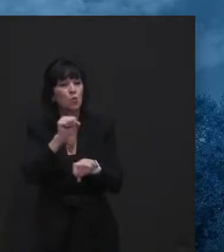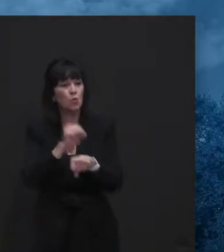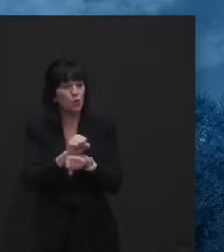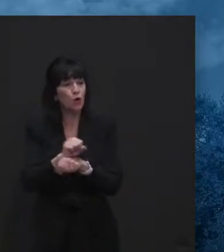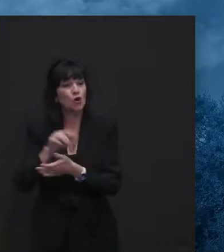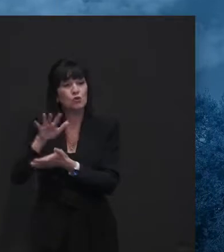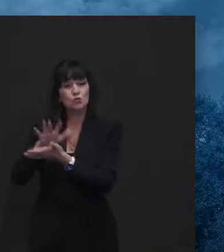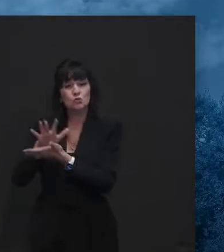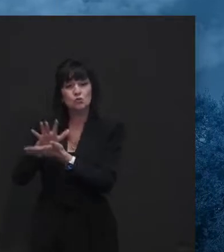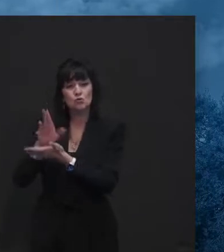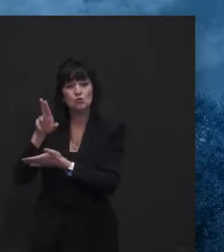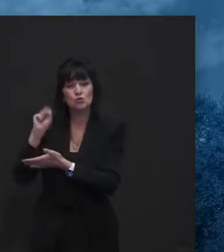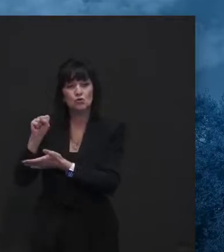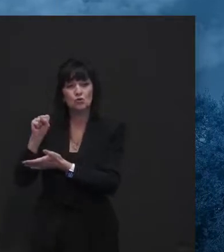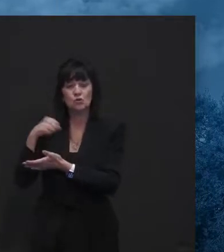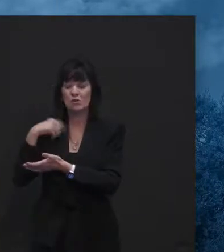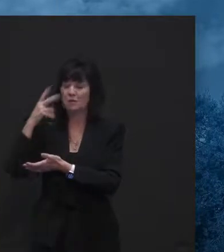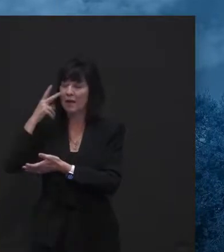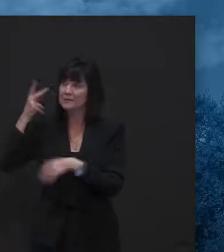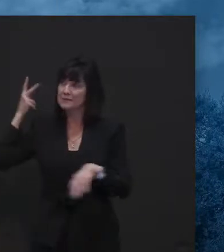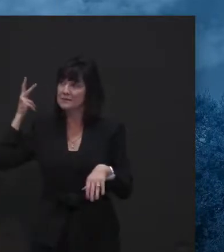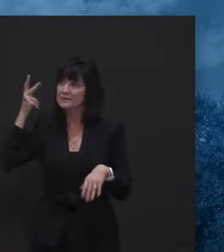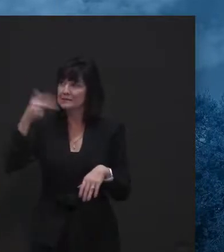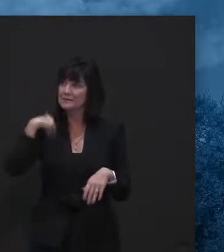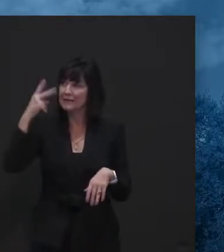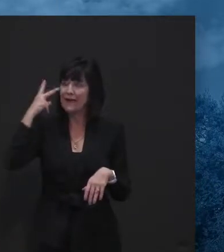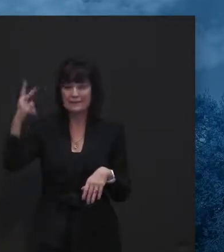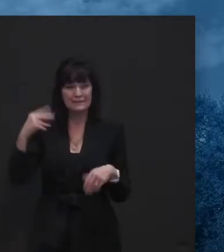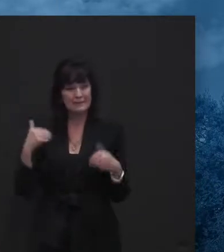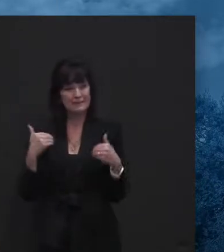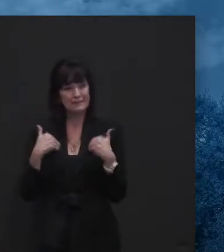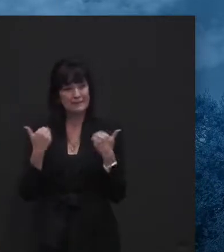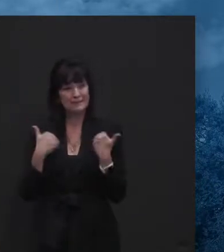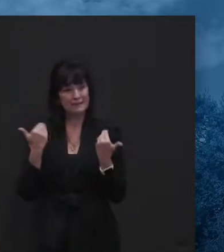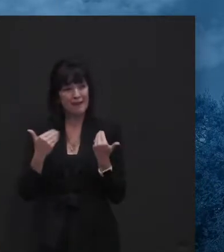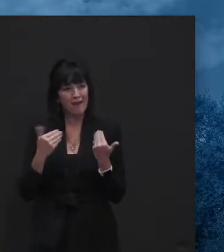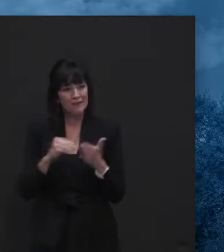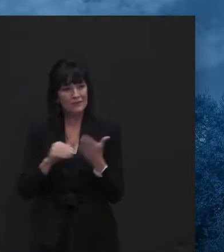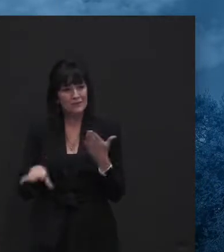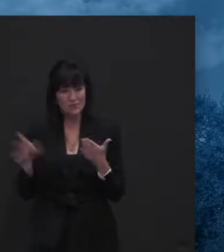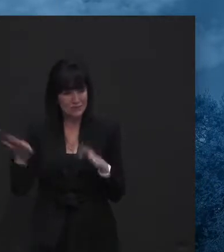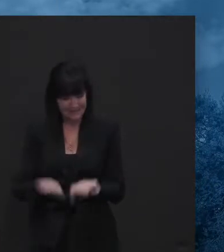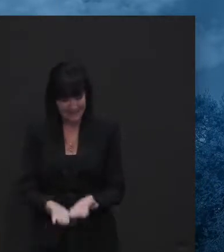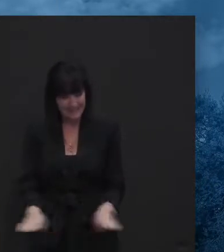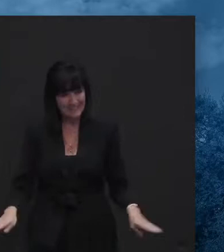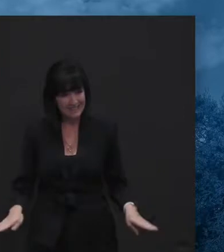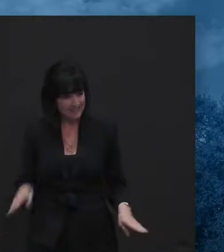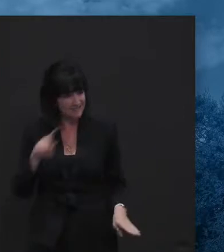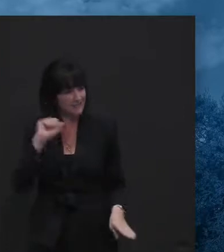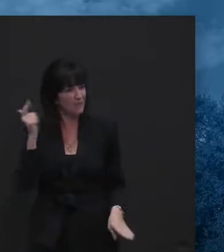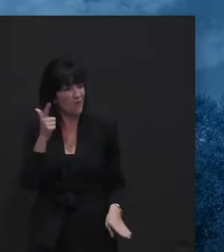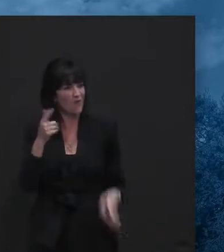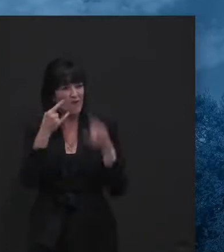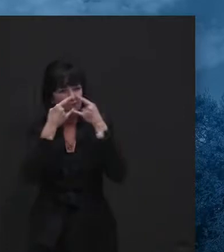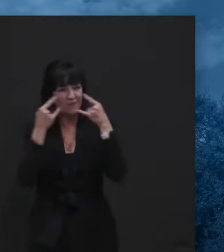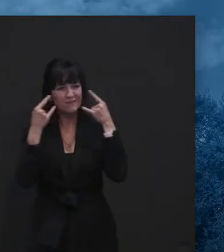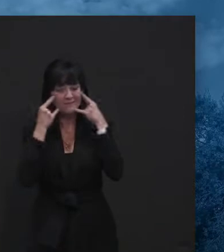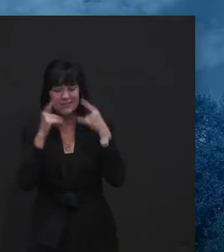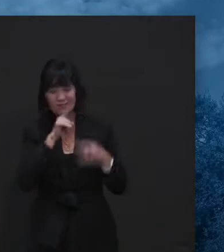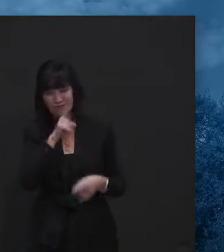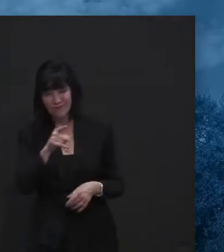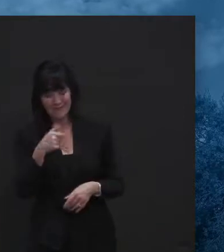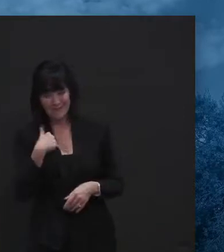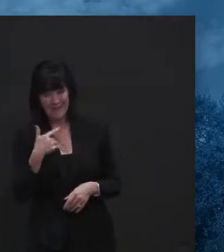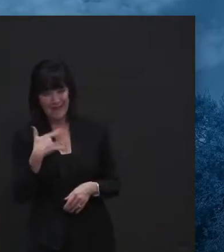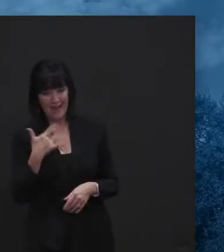see through the window all the little, little guys in there and they all had face masks on. The little guys, they kind of adapt, you know, even better than we